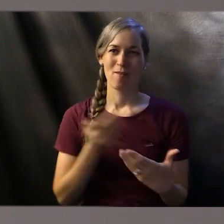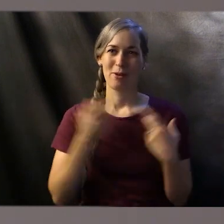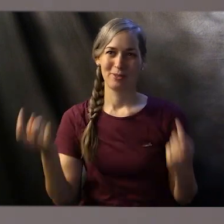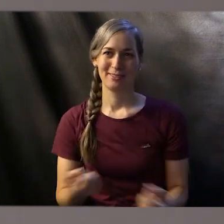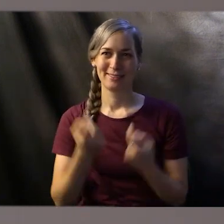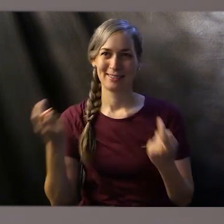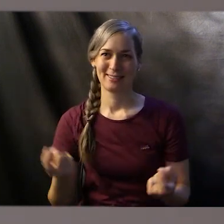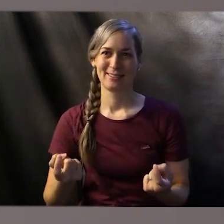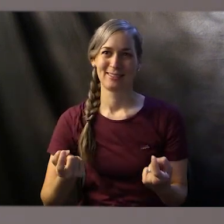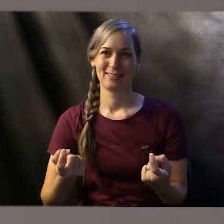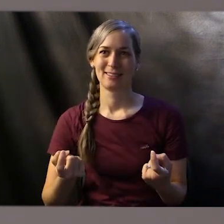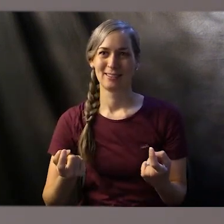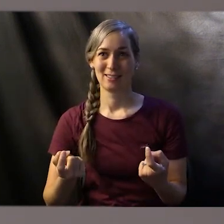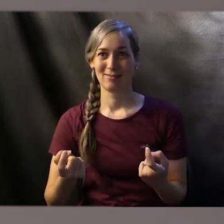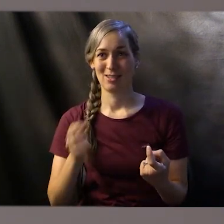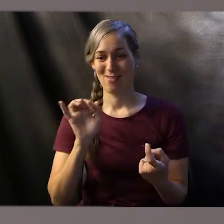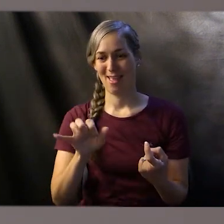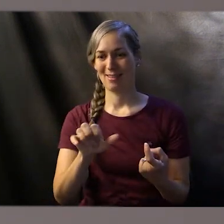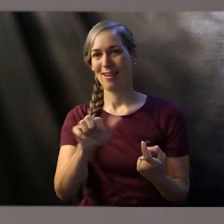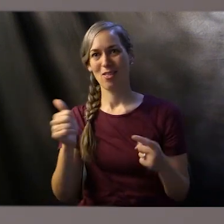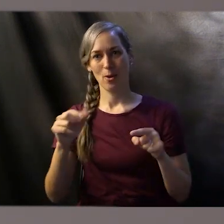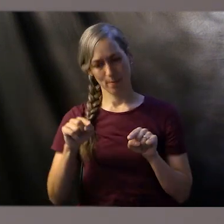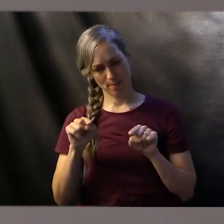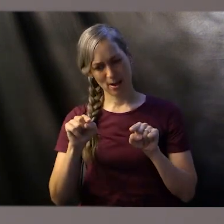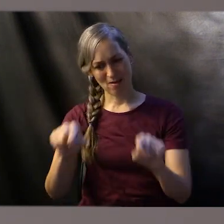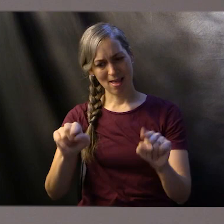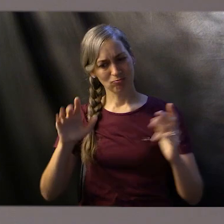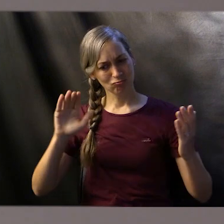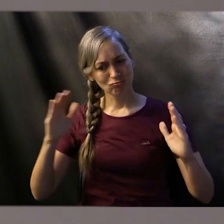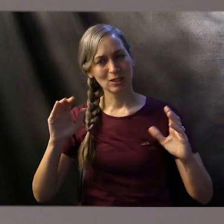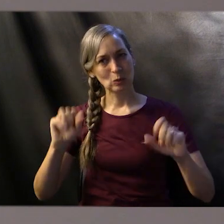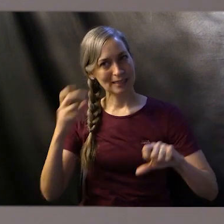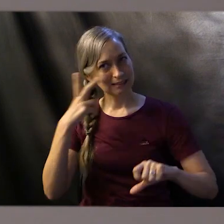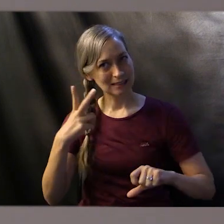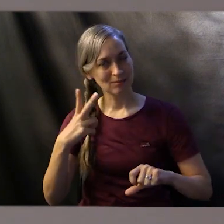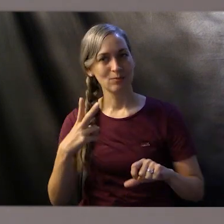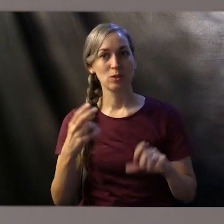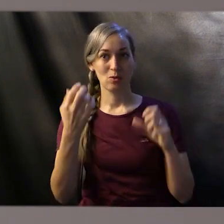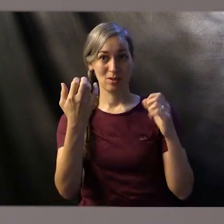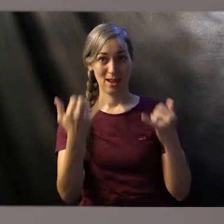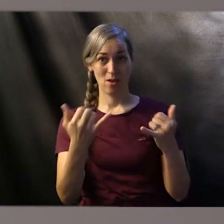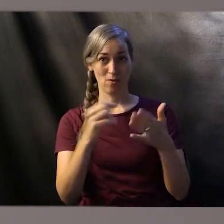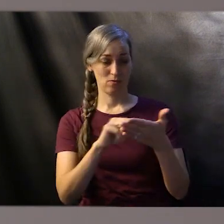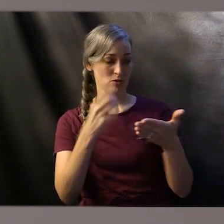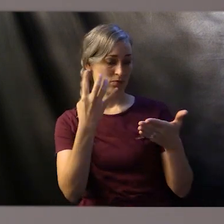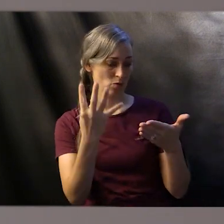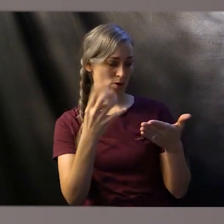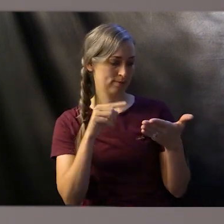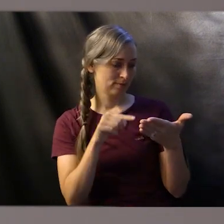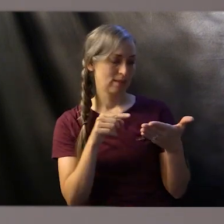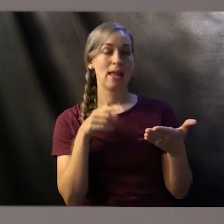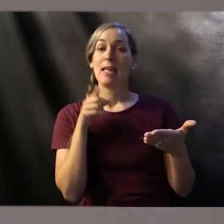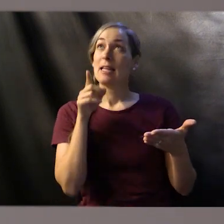And that's going to be another parallel. But let's look at verse 4. It says, He shall put on